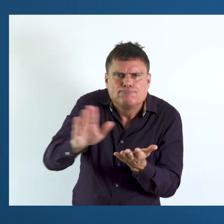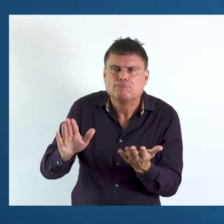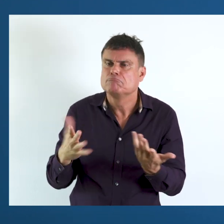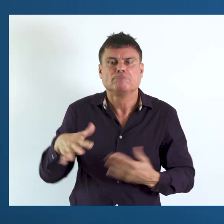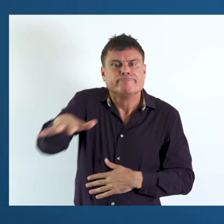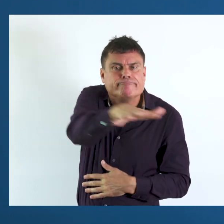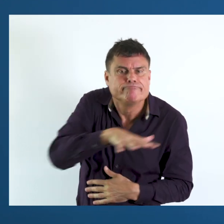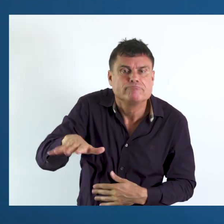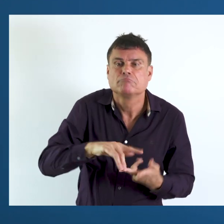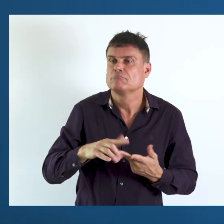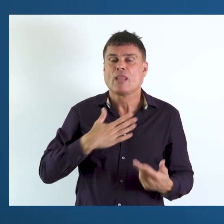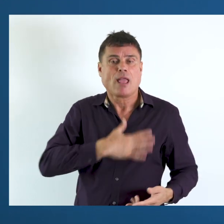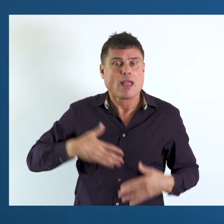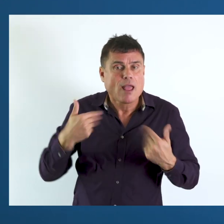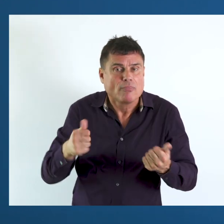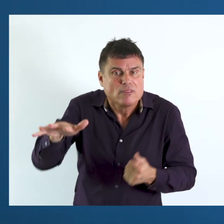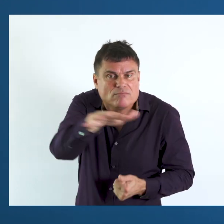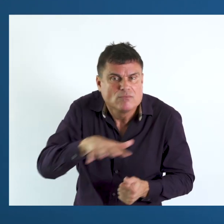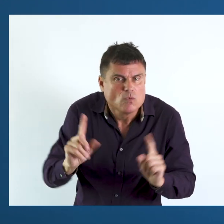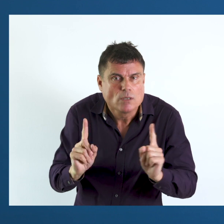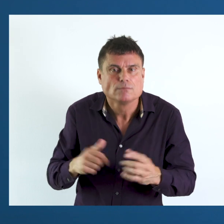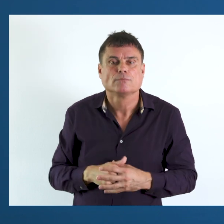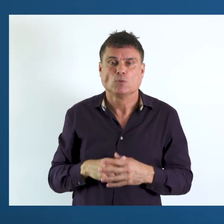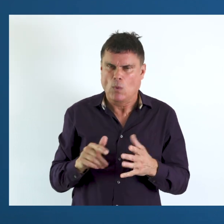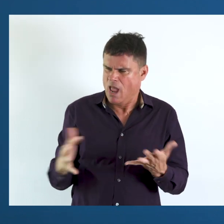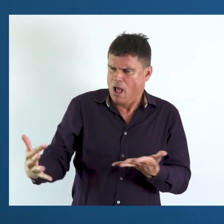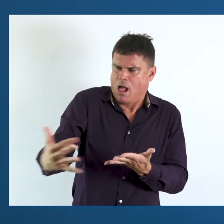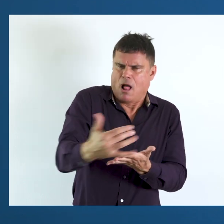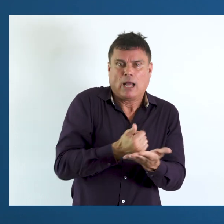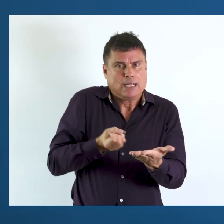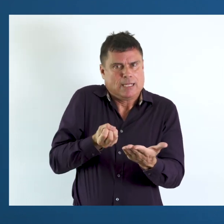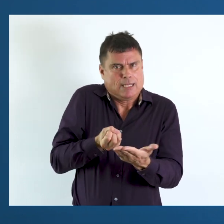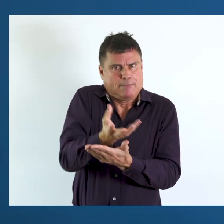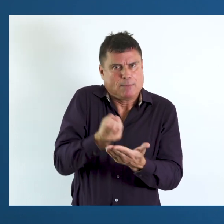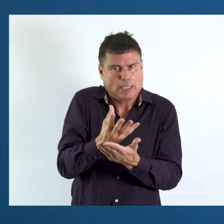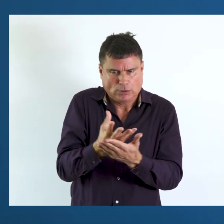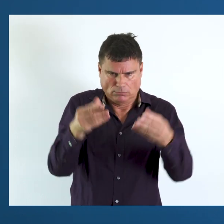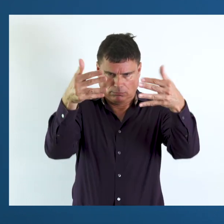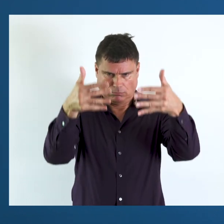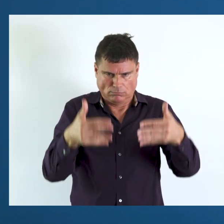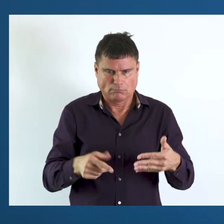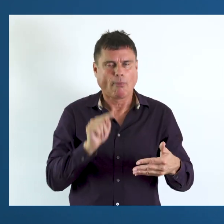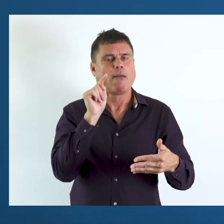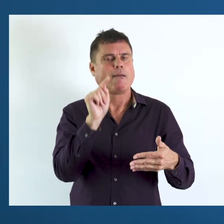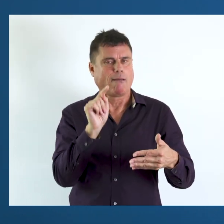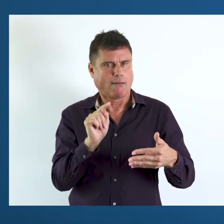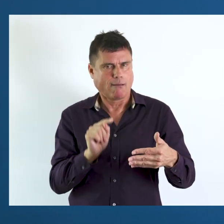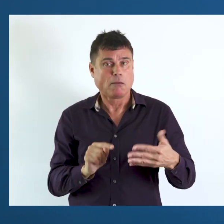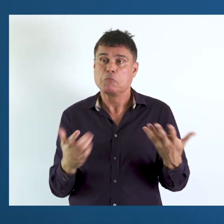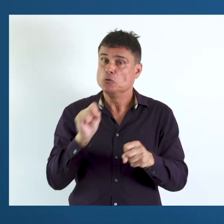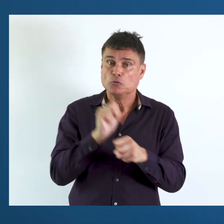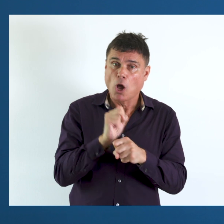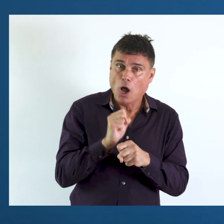healthcare survey, or a multiple indicator cluster survey, or a demographic and health survey. Any survey that you